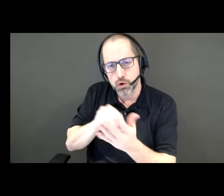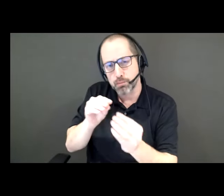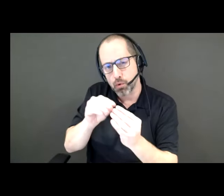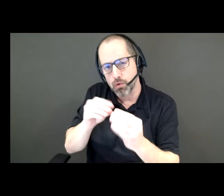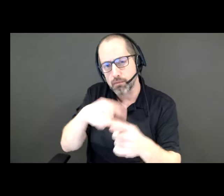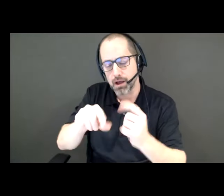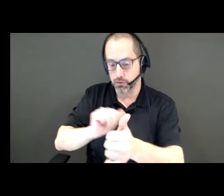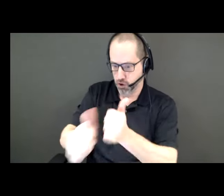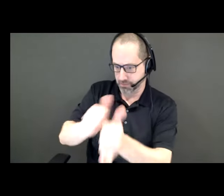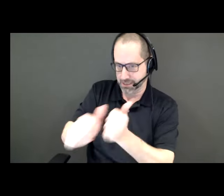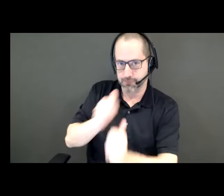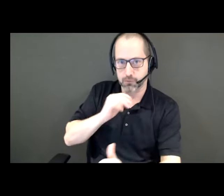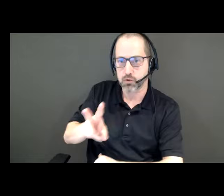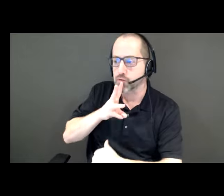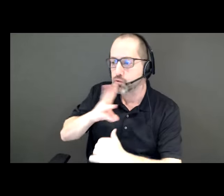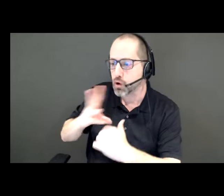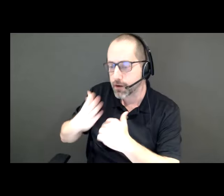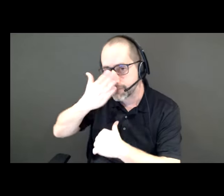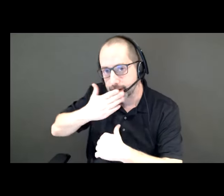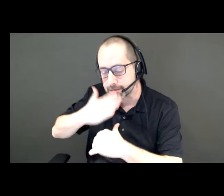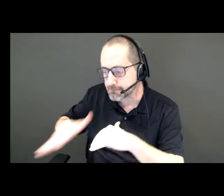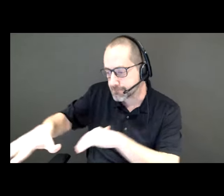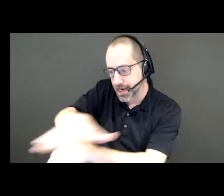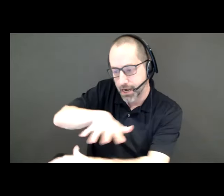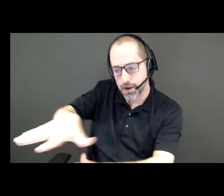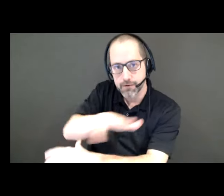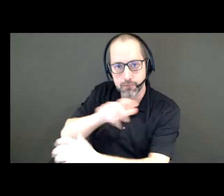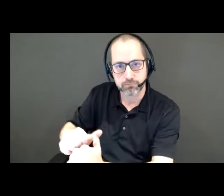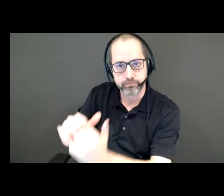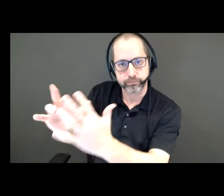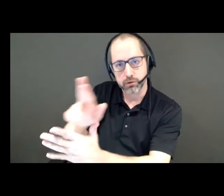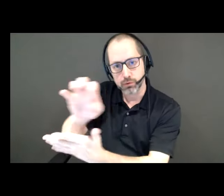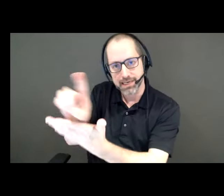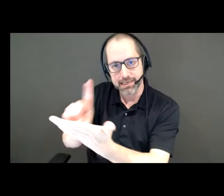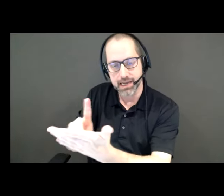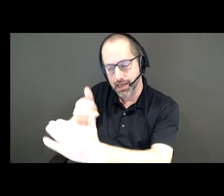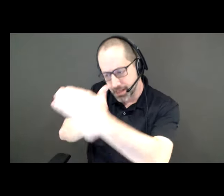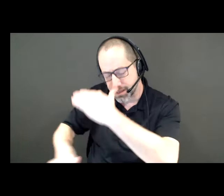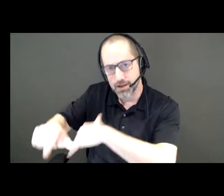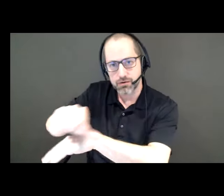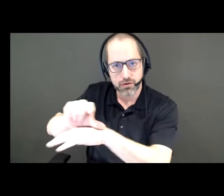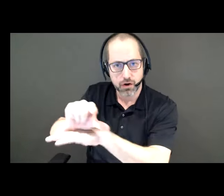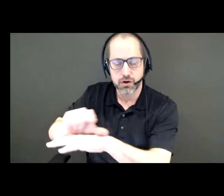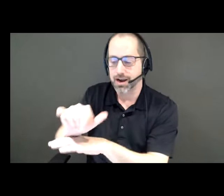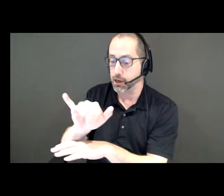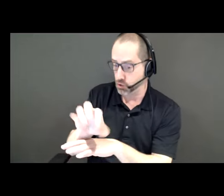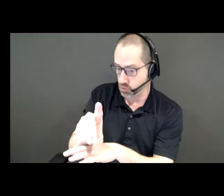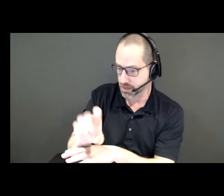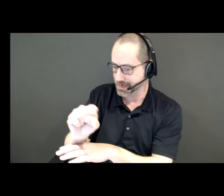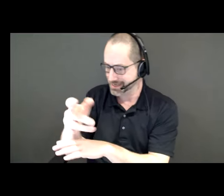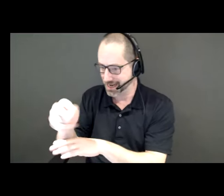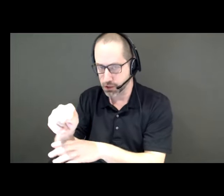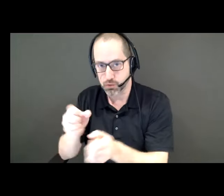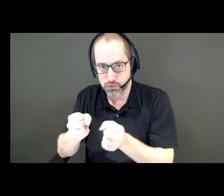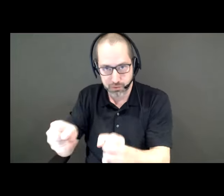incredibly exciting visions that the design teams have shared for the Undergardner intersections at York and Simcoe Street. As we